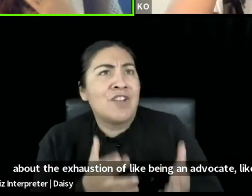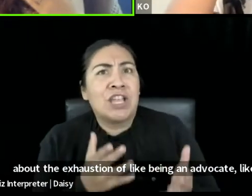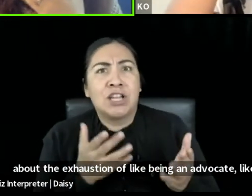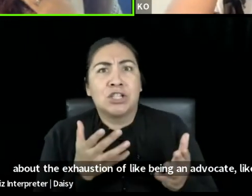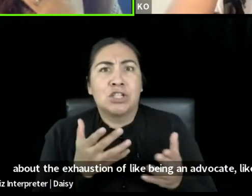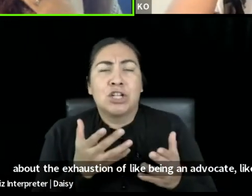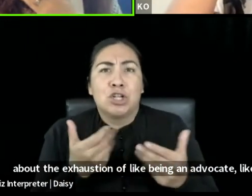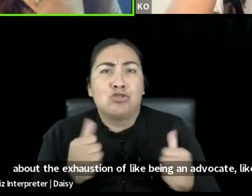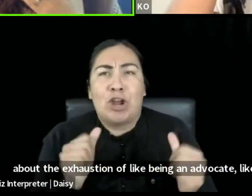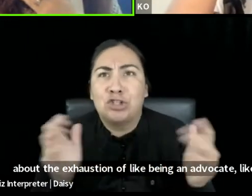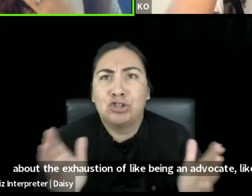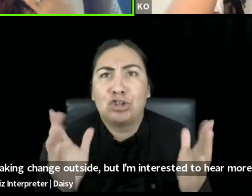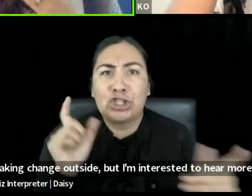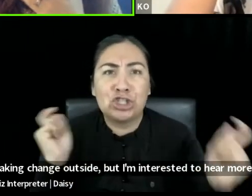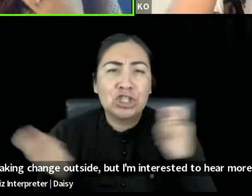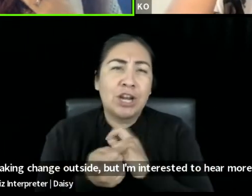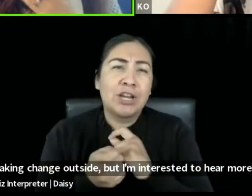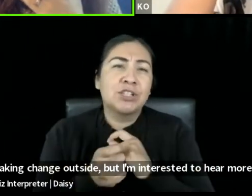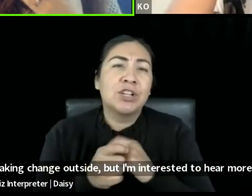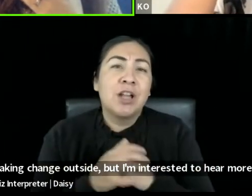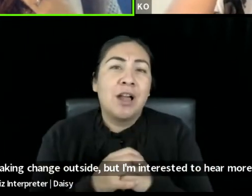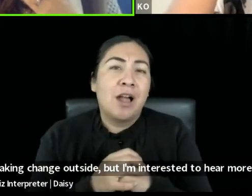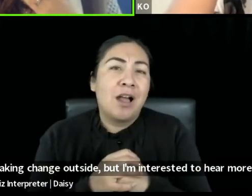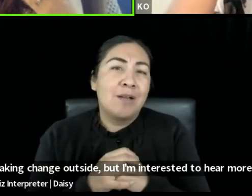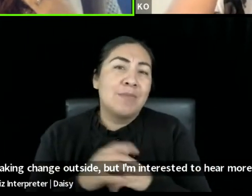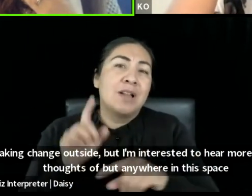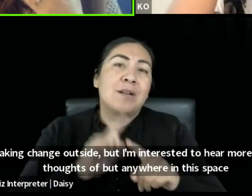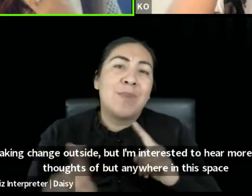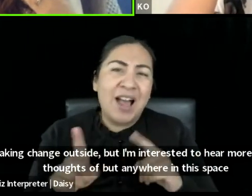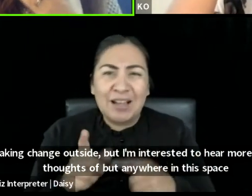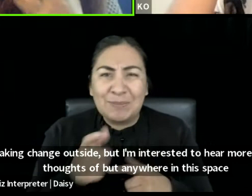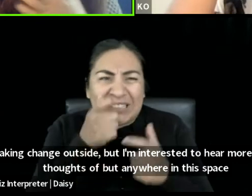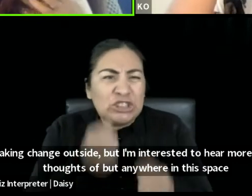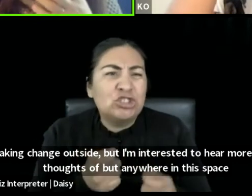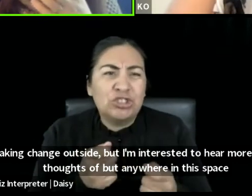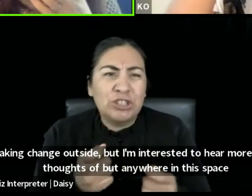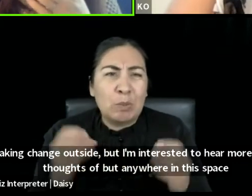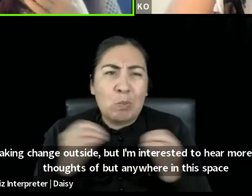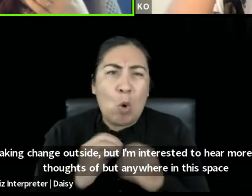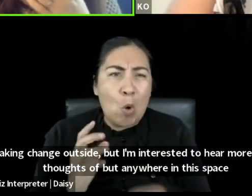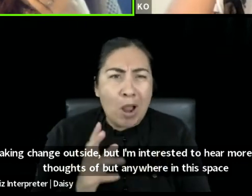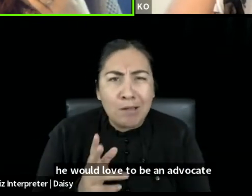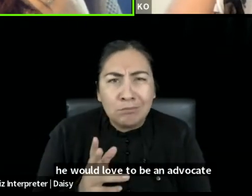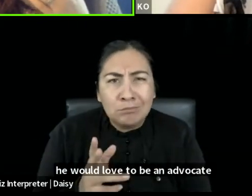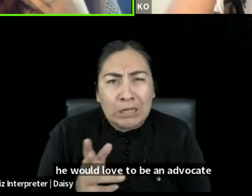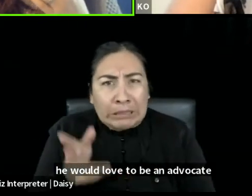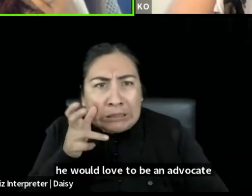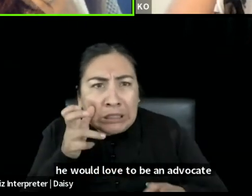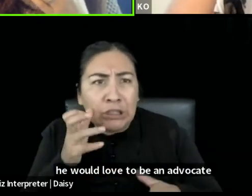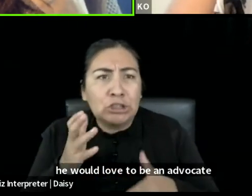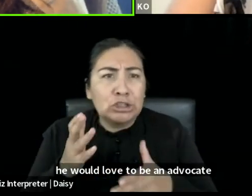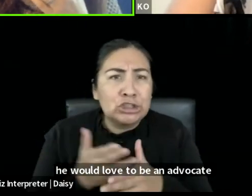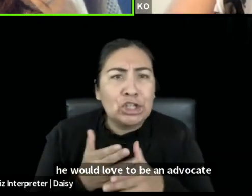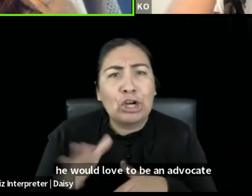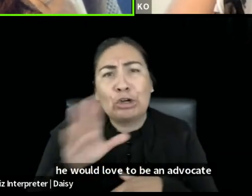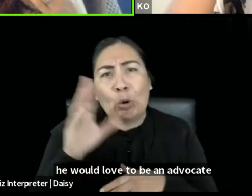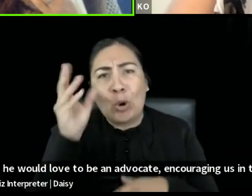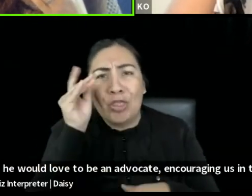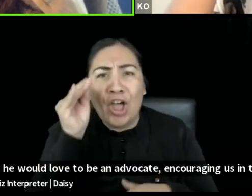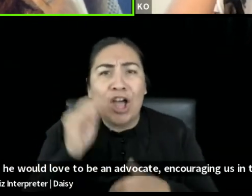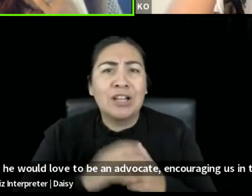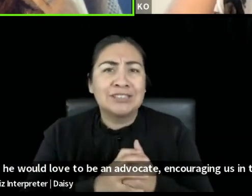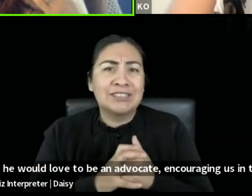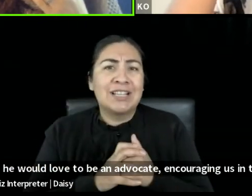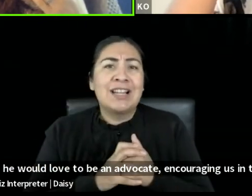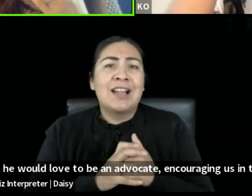more your thoughts of, of anyone in this space who would love to be an advocate, encouraging us in the direction of going